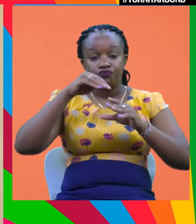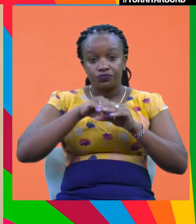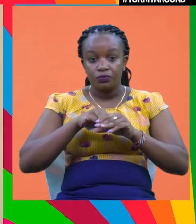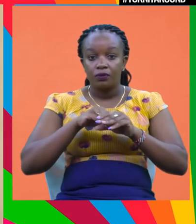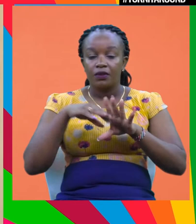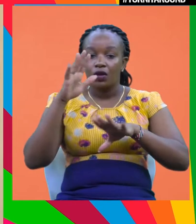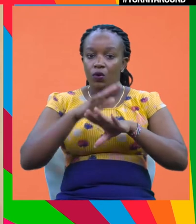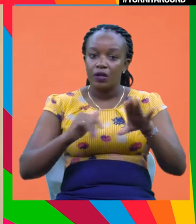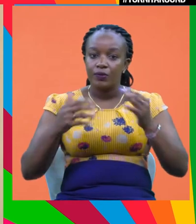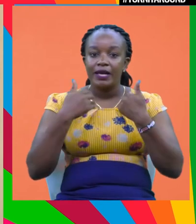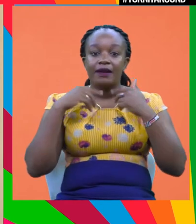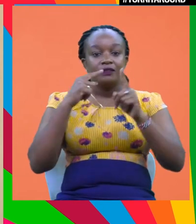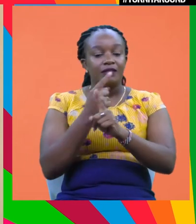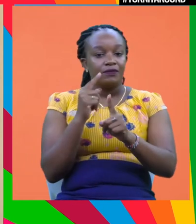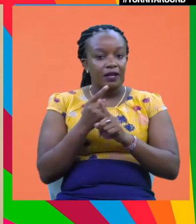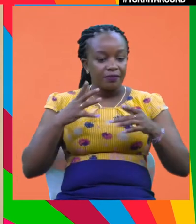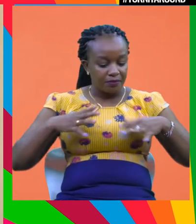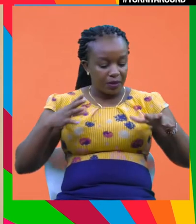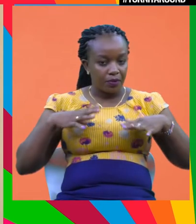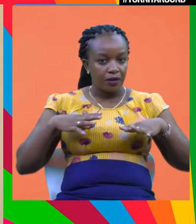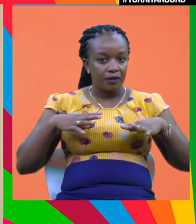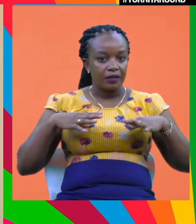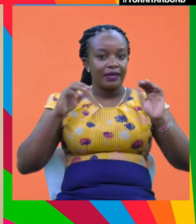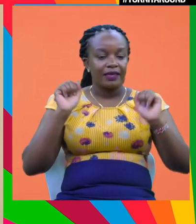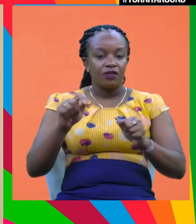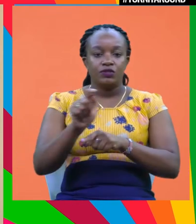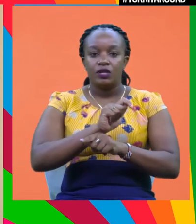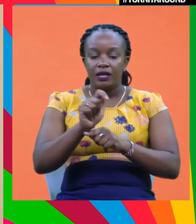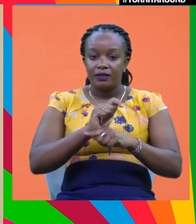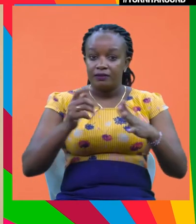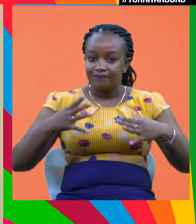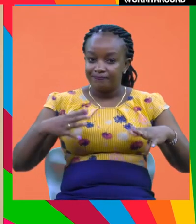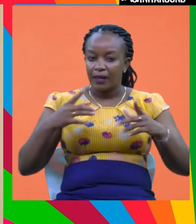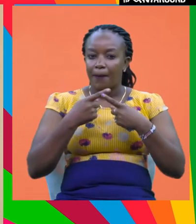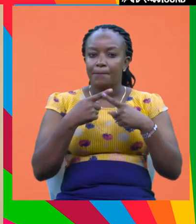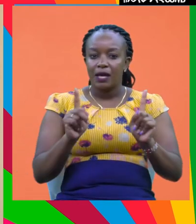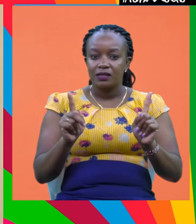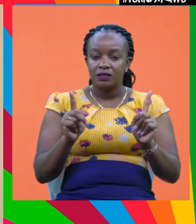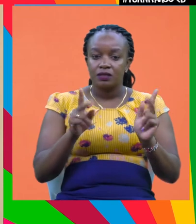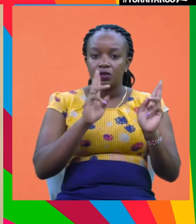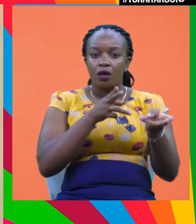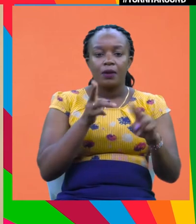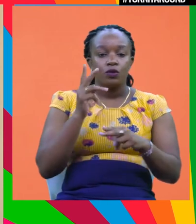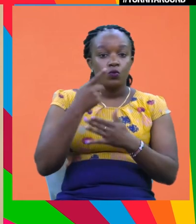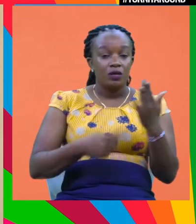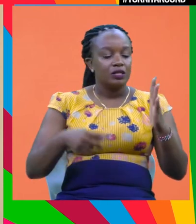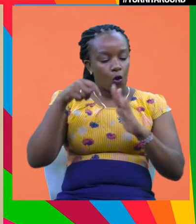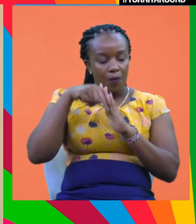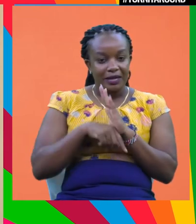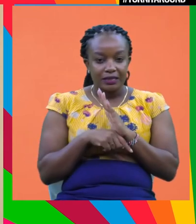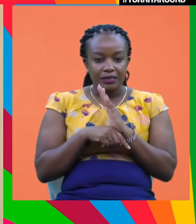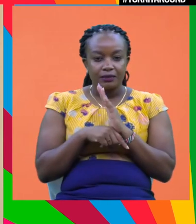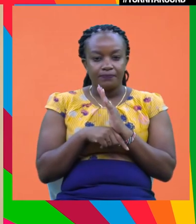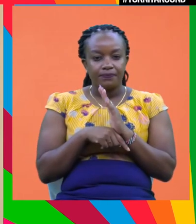carbon, they're different, different people. And so they can trade the carbon credit. But I think the problem with this is that it's a little bit still a little bit complex.